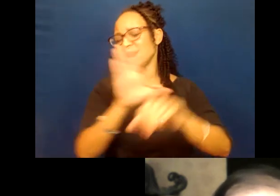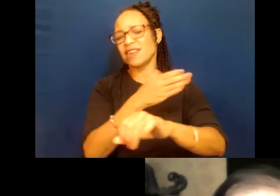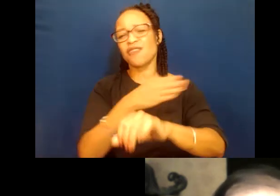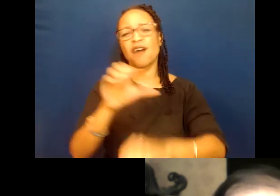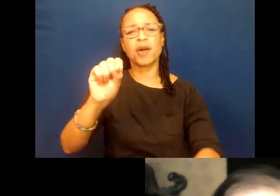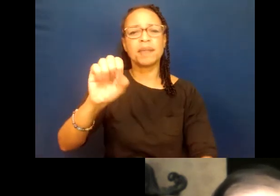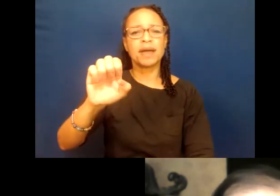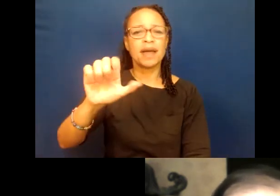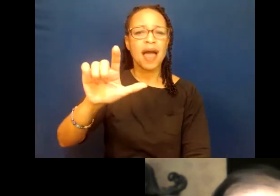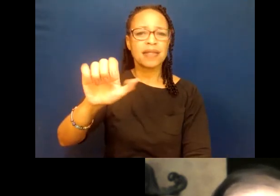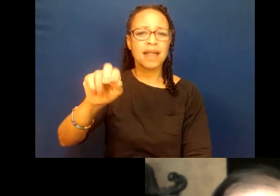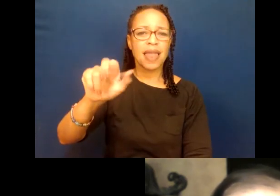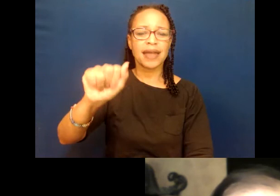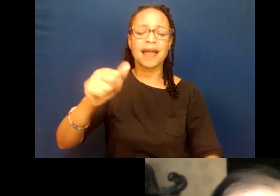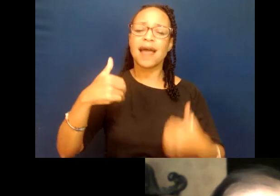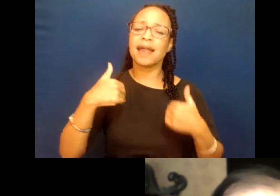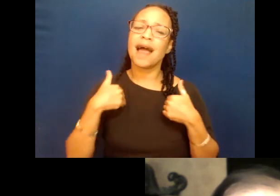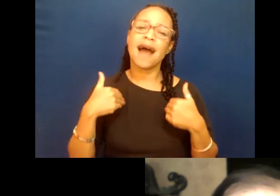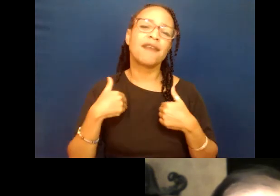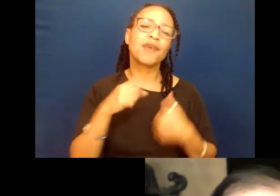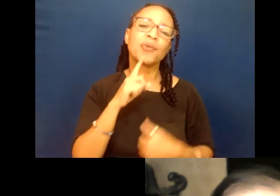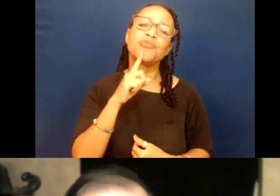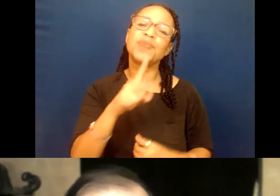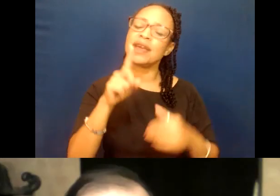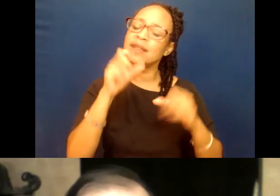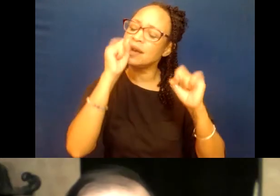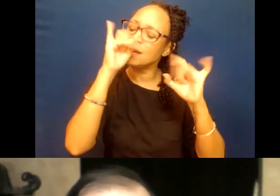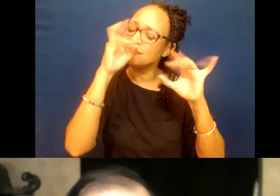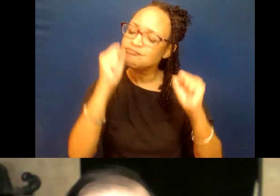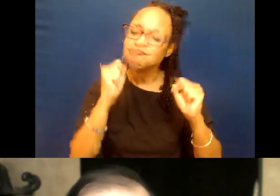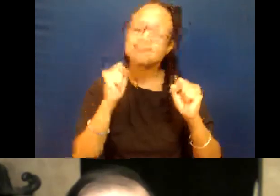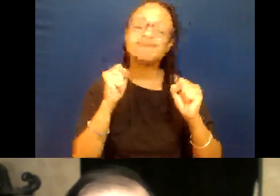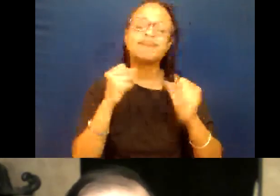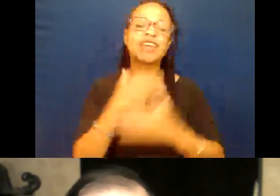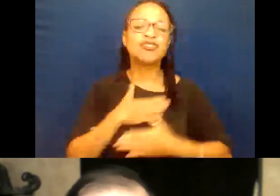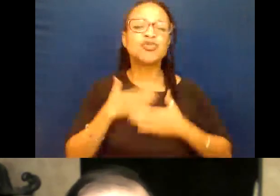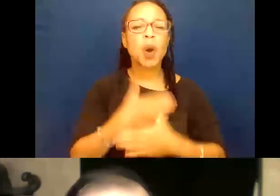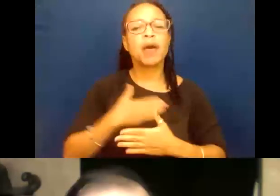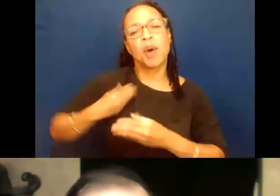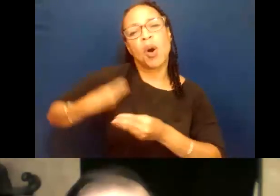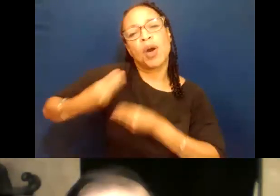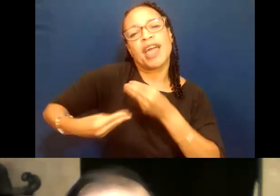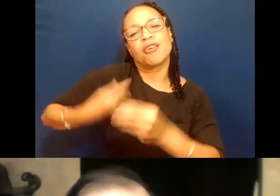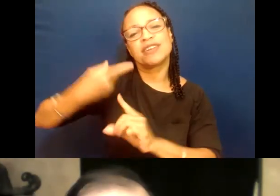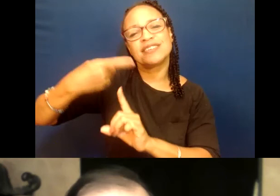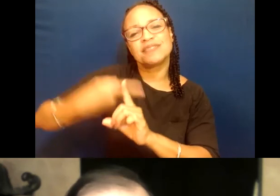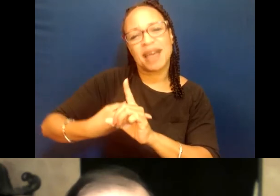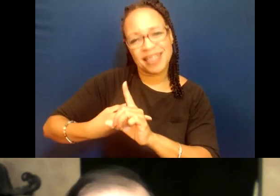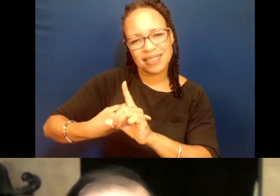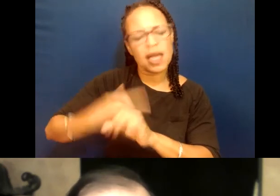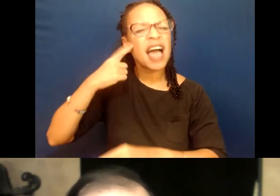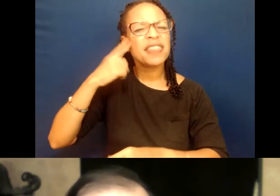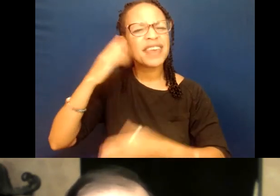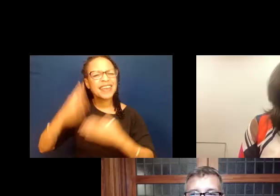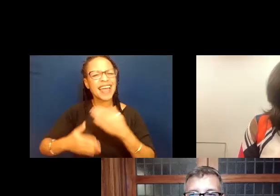and have a really great, enjoyable rest of the Latino Heritage Month, which I believe ends October